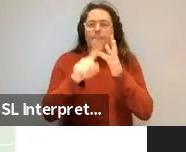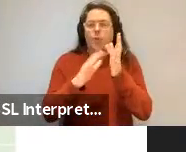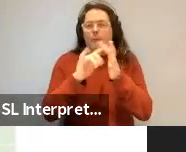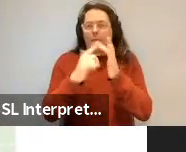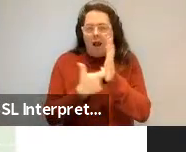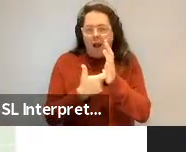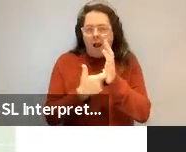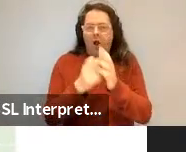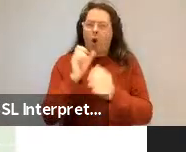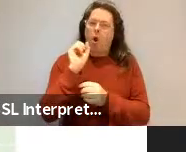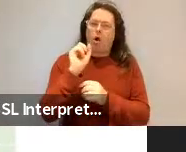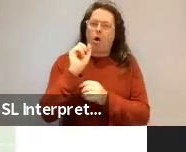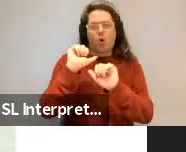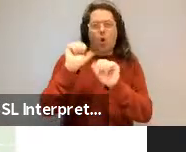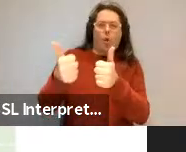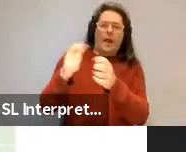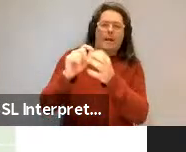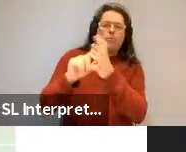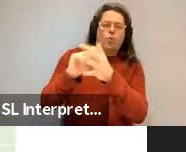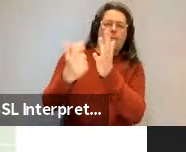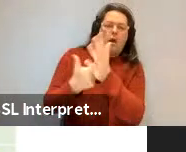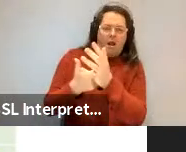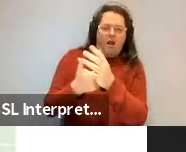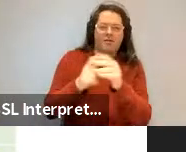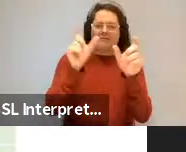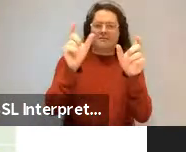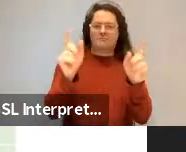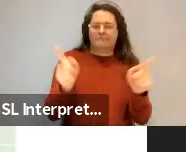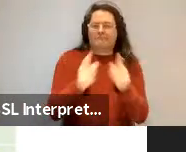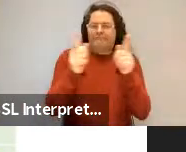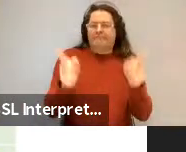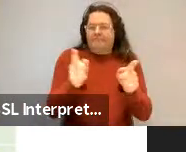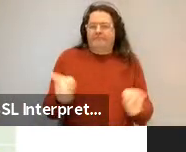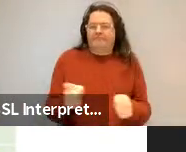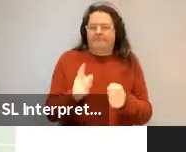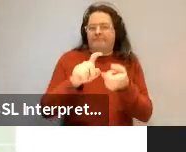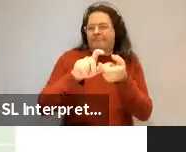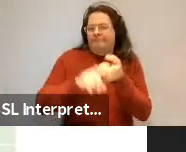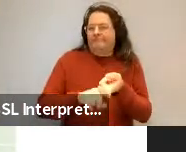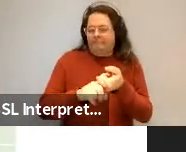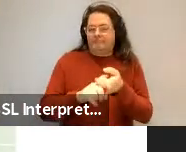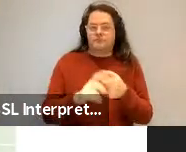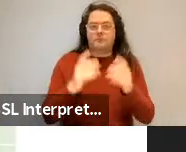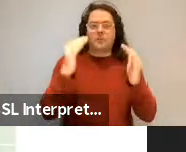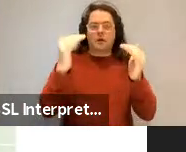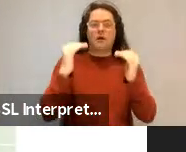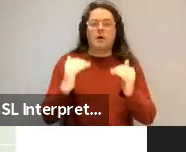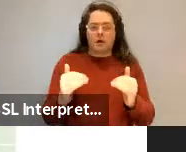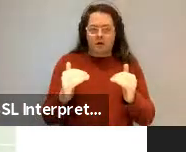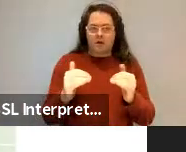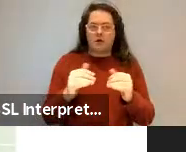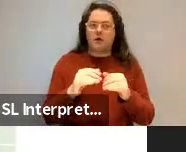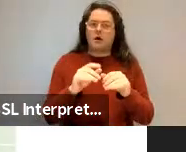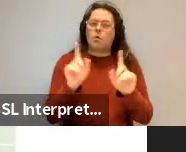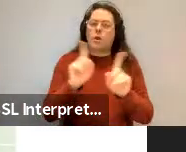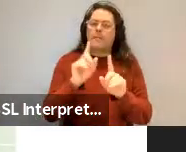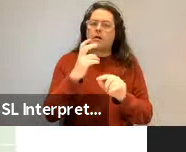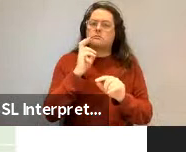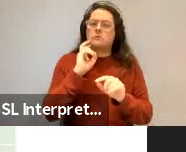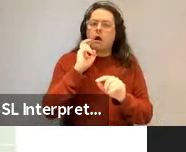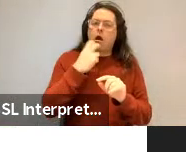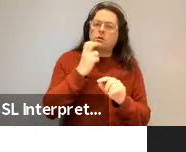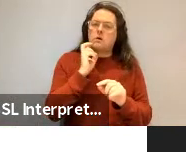many more. So I'm going to discuss aunts and uncles because it provides evidence that we learn specifics and we use the best